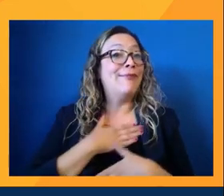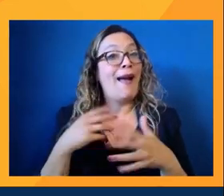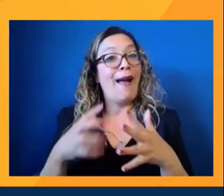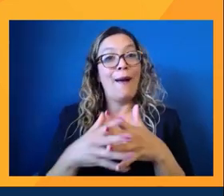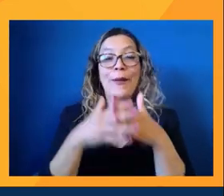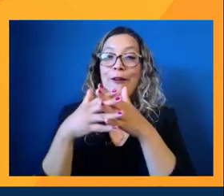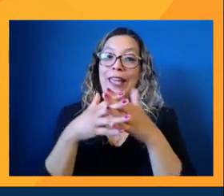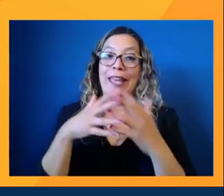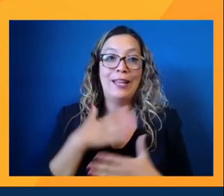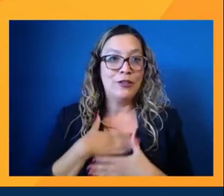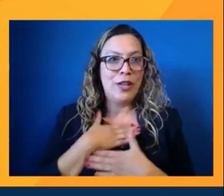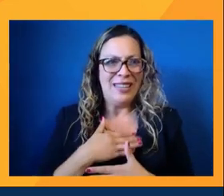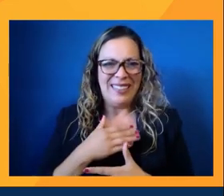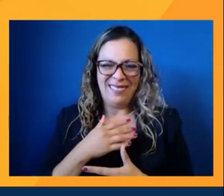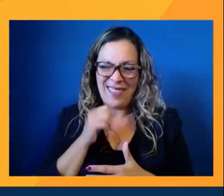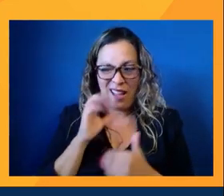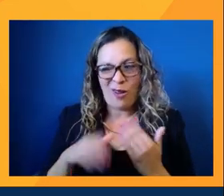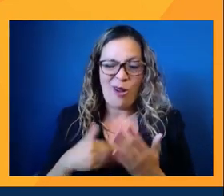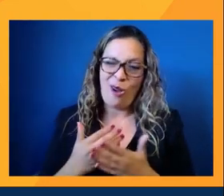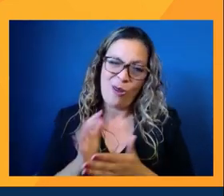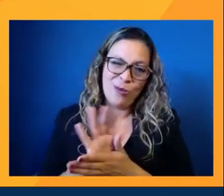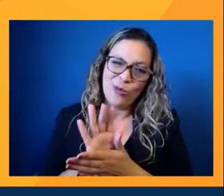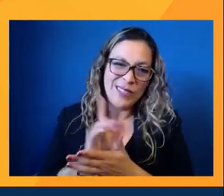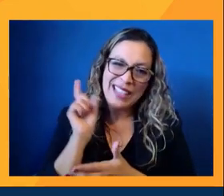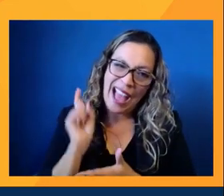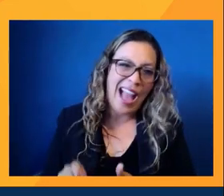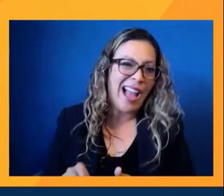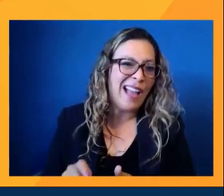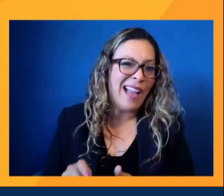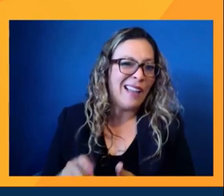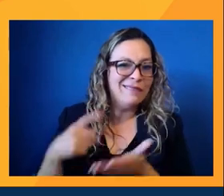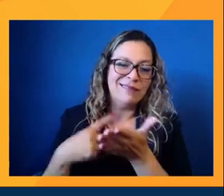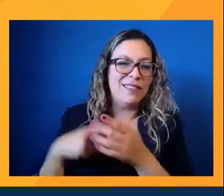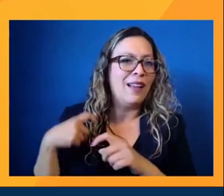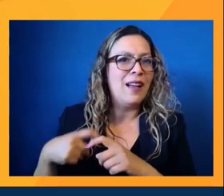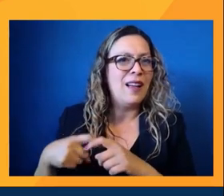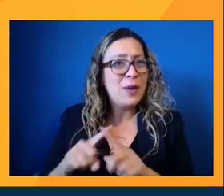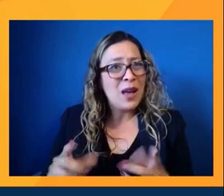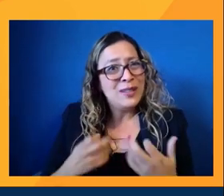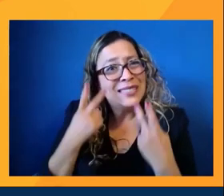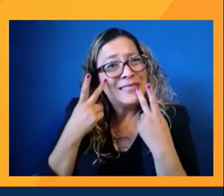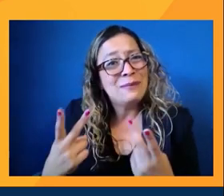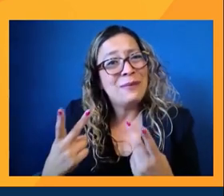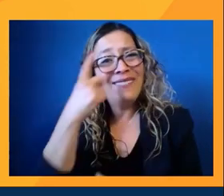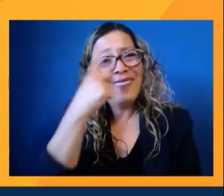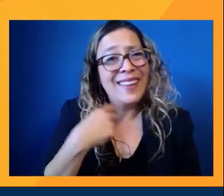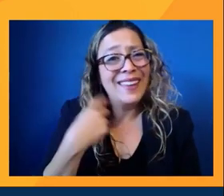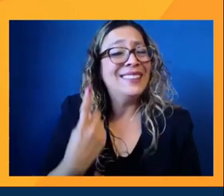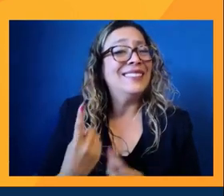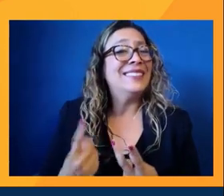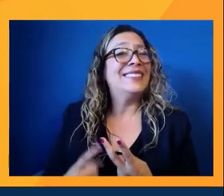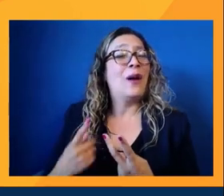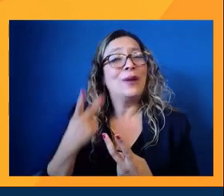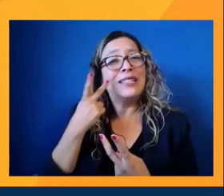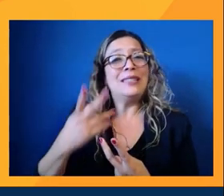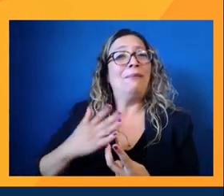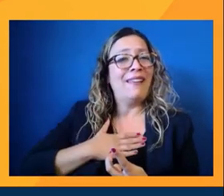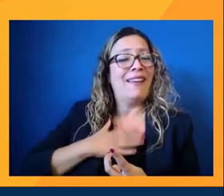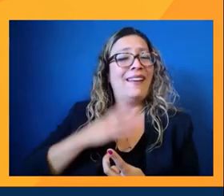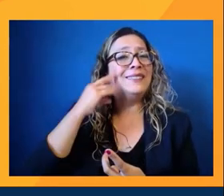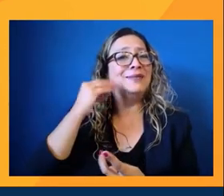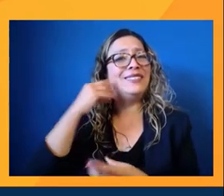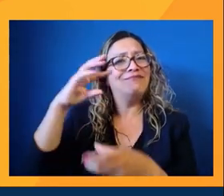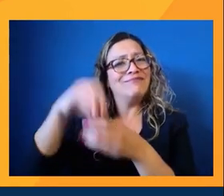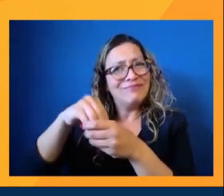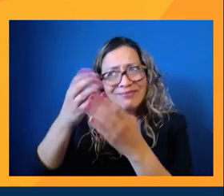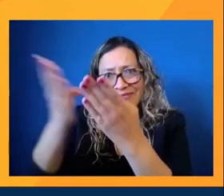every story needs to tell my exact unique story. But I just want to see my face up there. I want to see my experience up there. I want to see